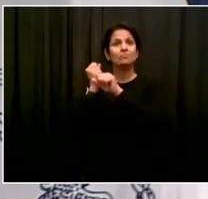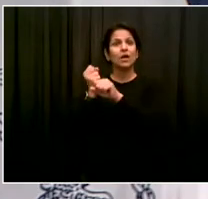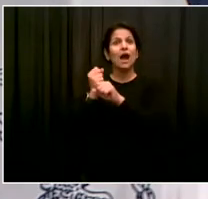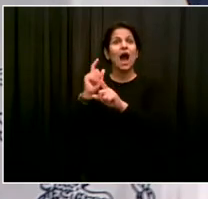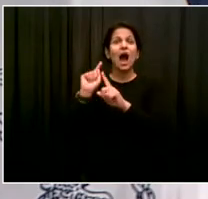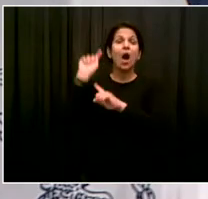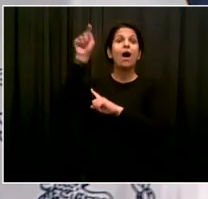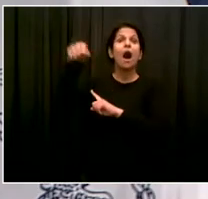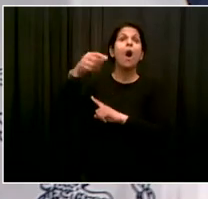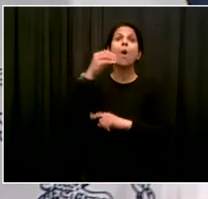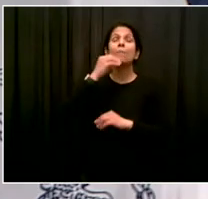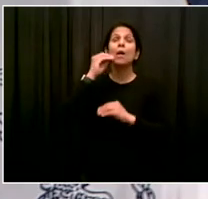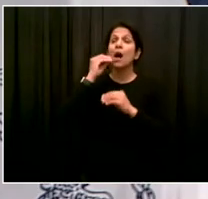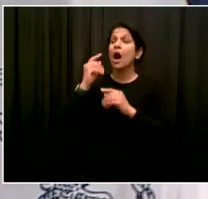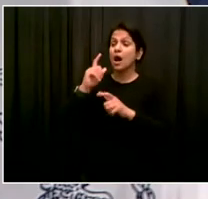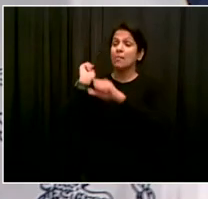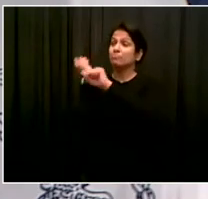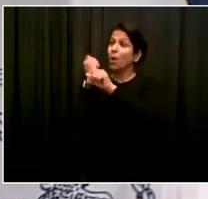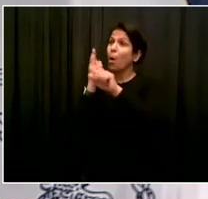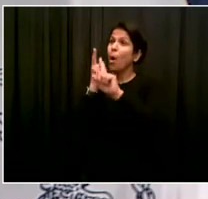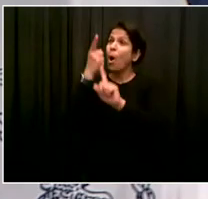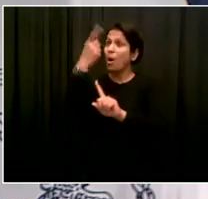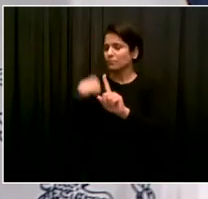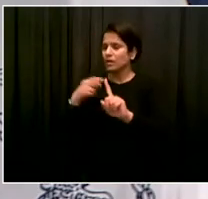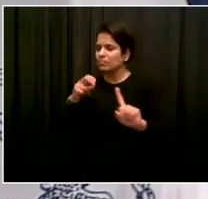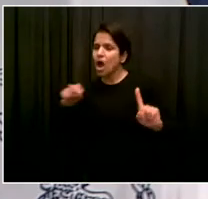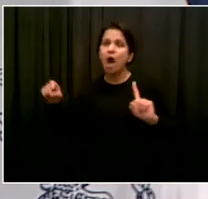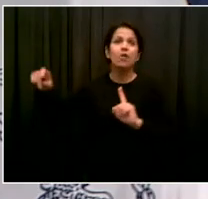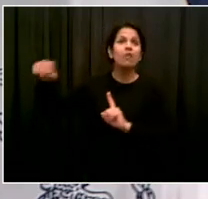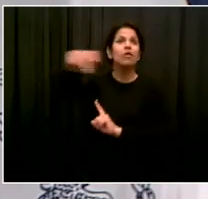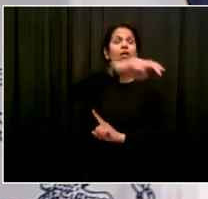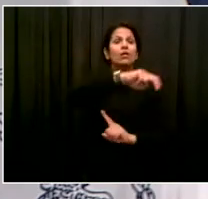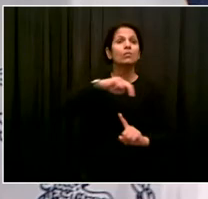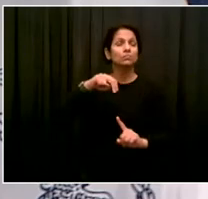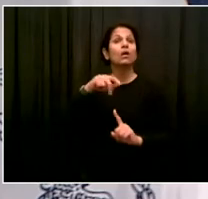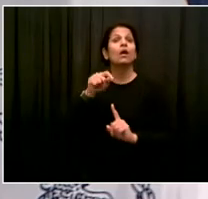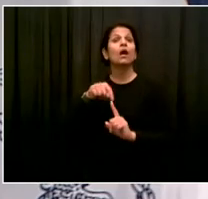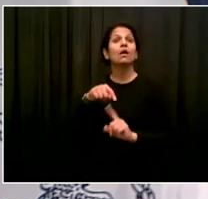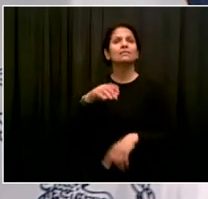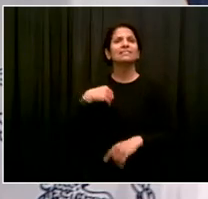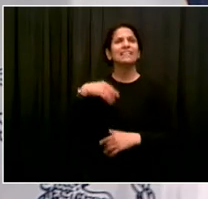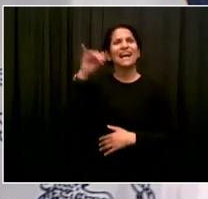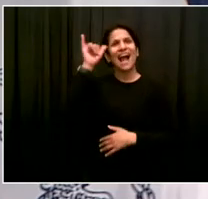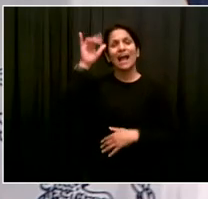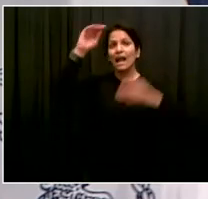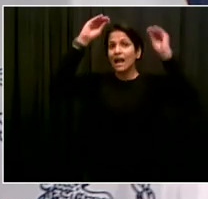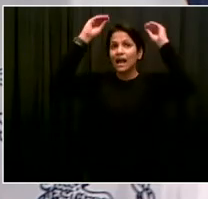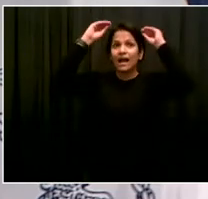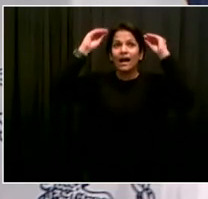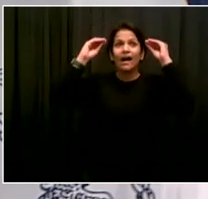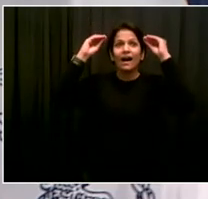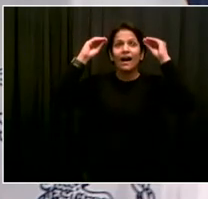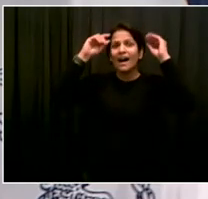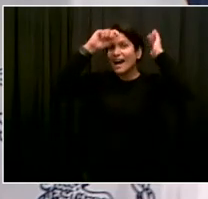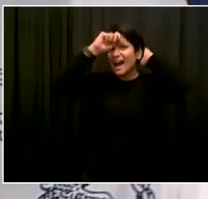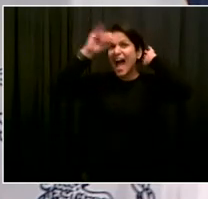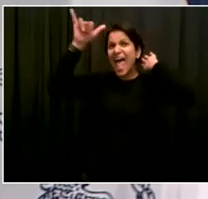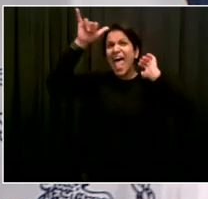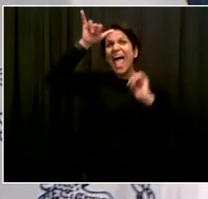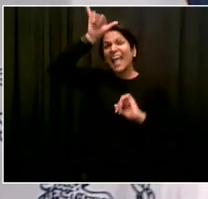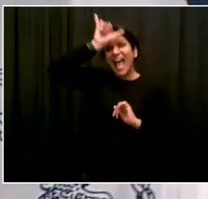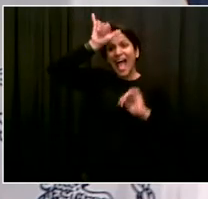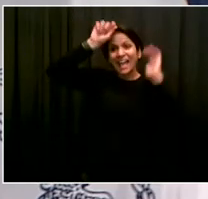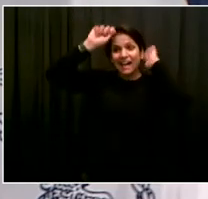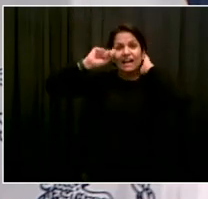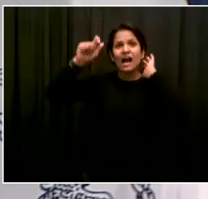after putting on the Yankee cap was Aaron Boone, like literally himself, right across me saying, hey, that looks really good on you. And I said to him, you're making it even worse.